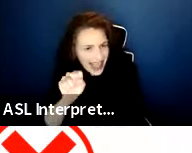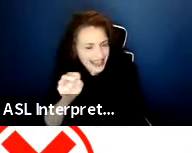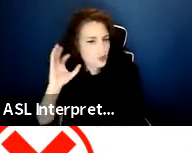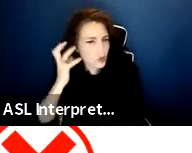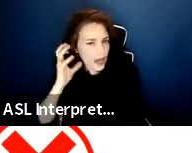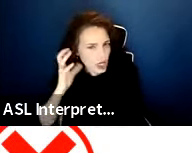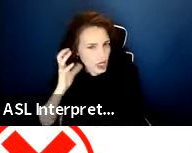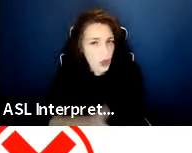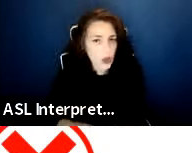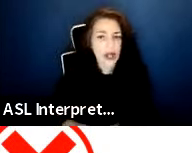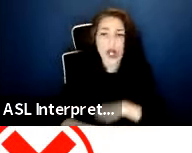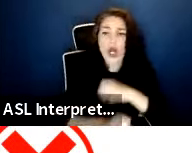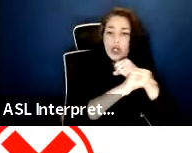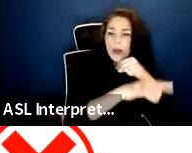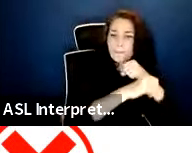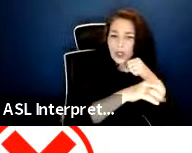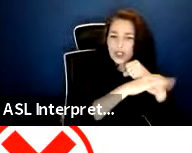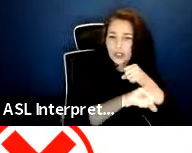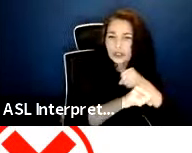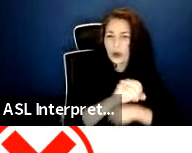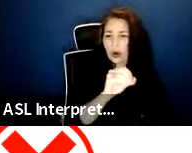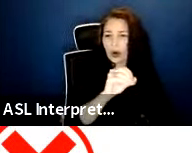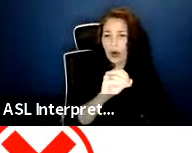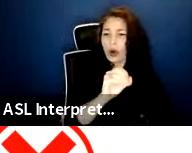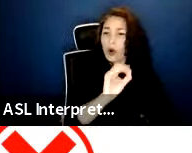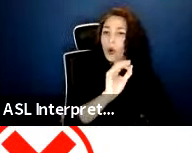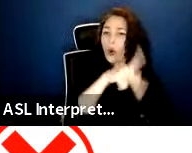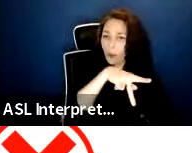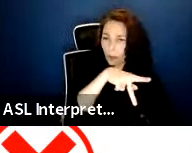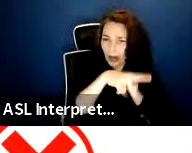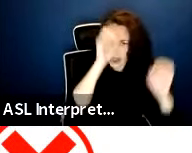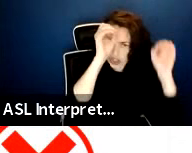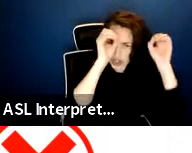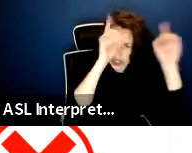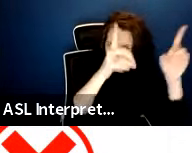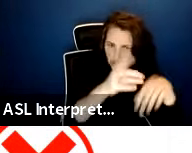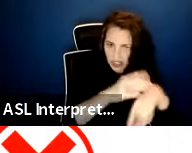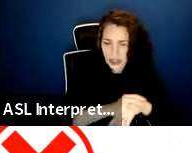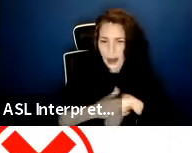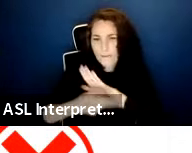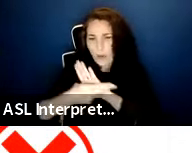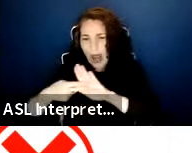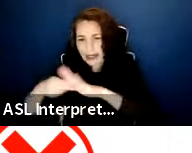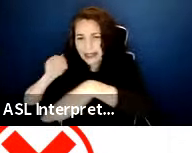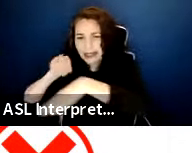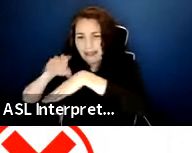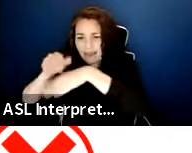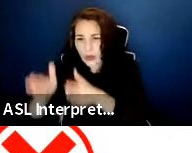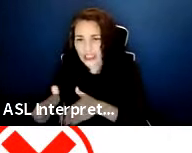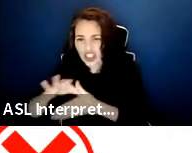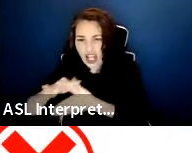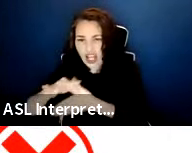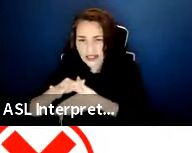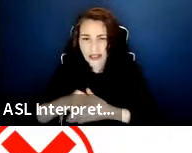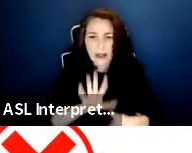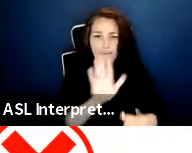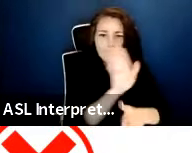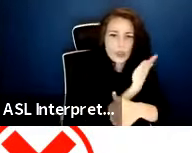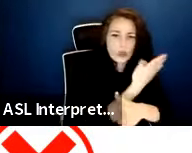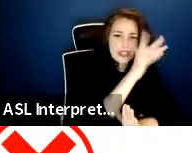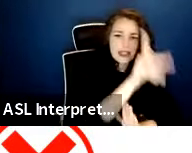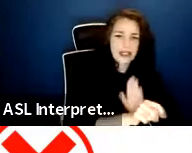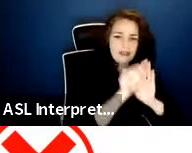is commercials or corporate education content, branded or influencer content, music videos, video games,